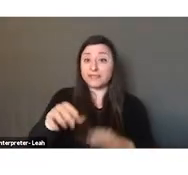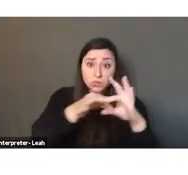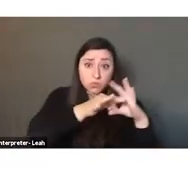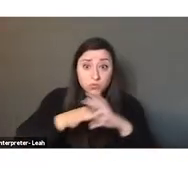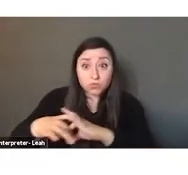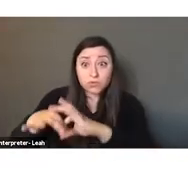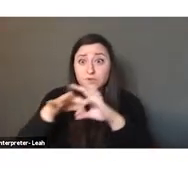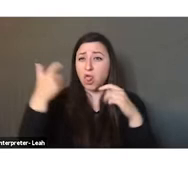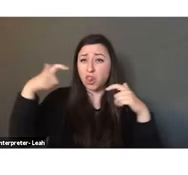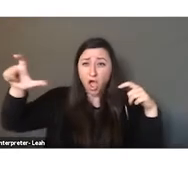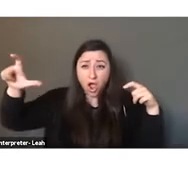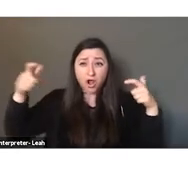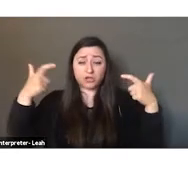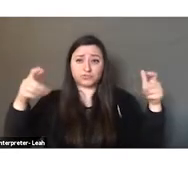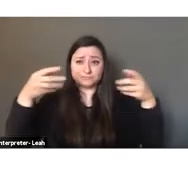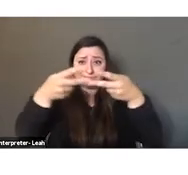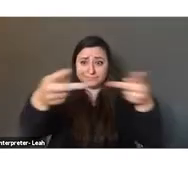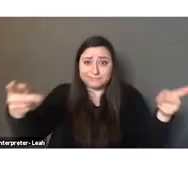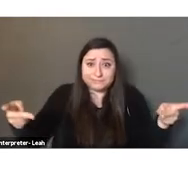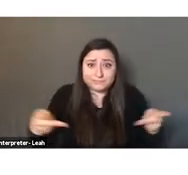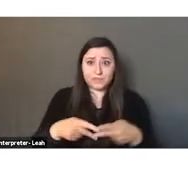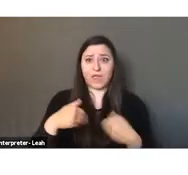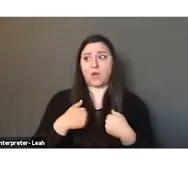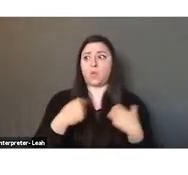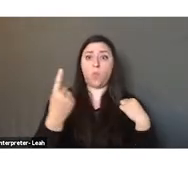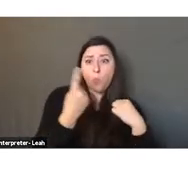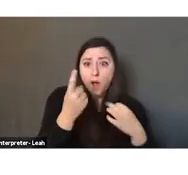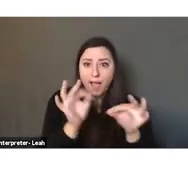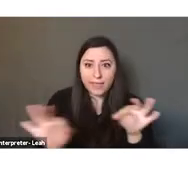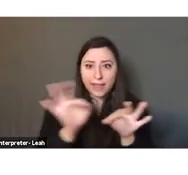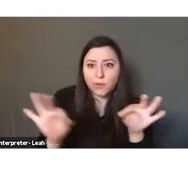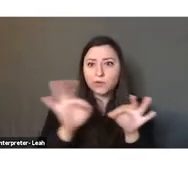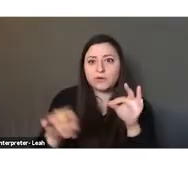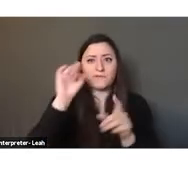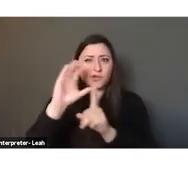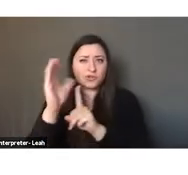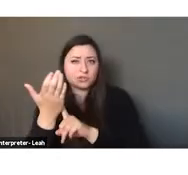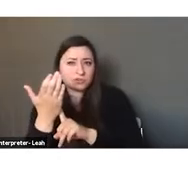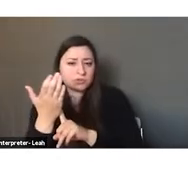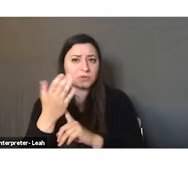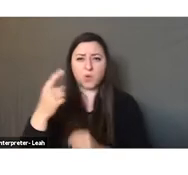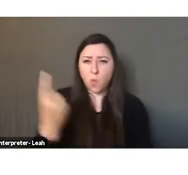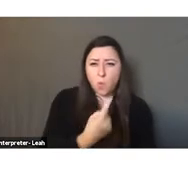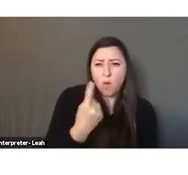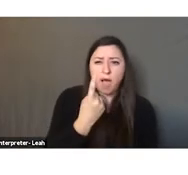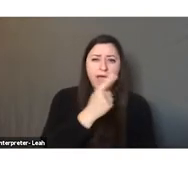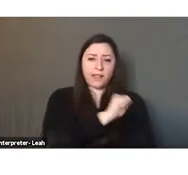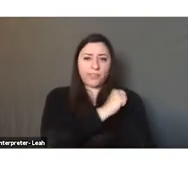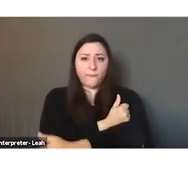large territory that had a single language for culture, kind of a single political authority,